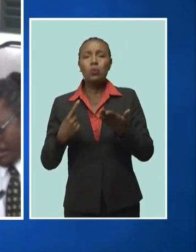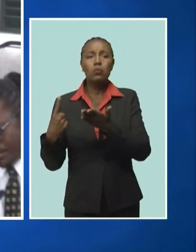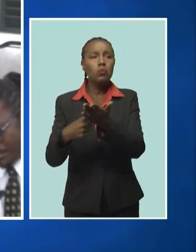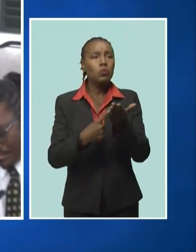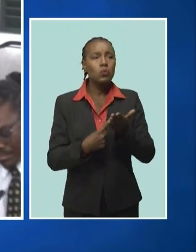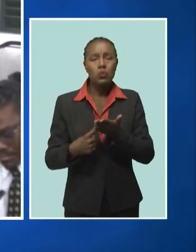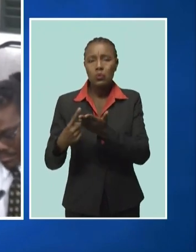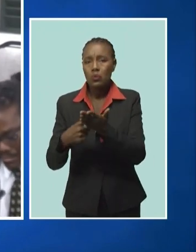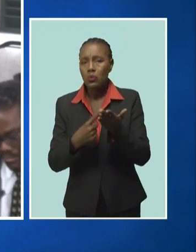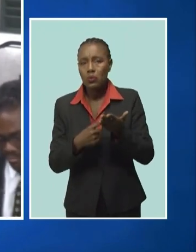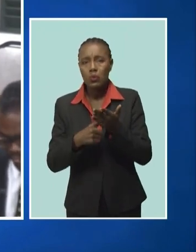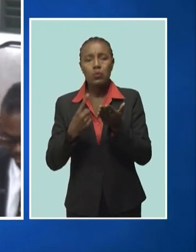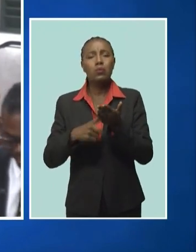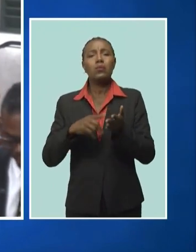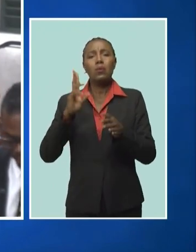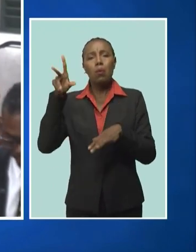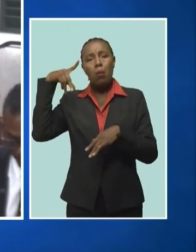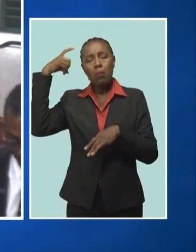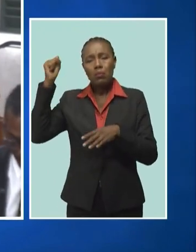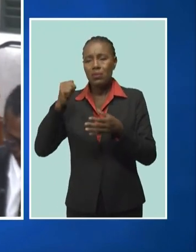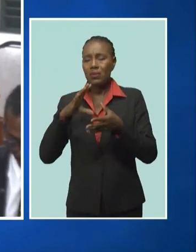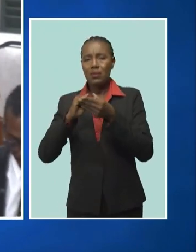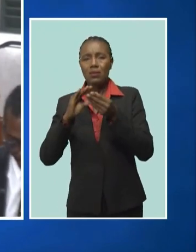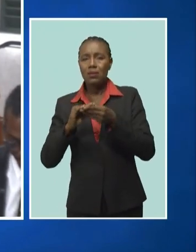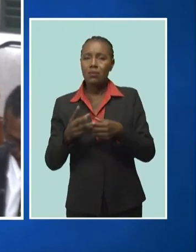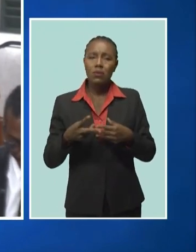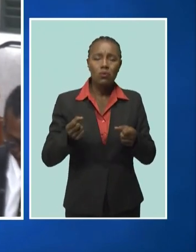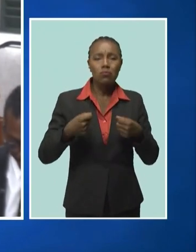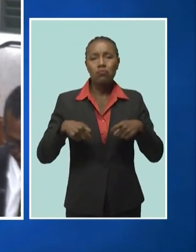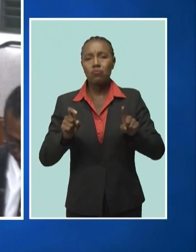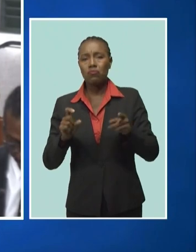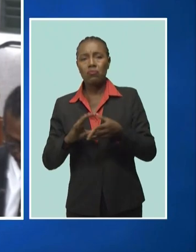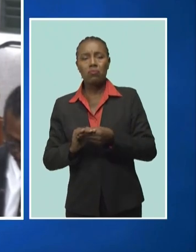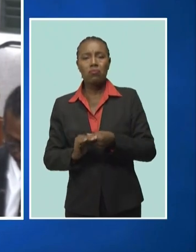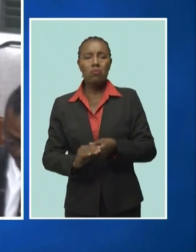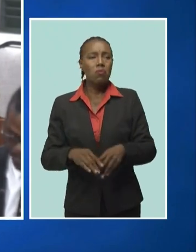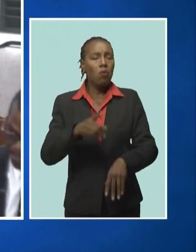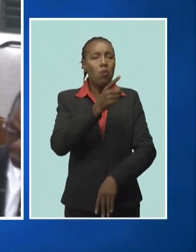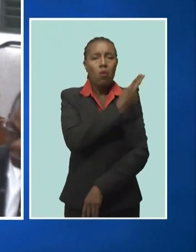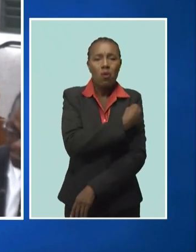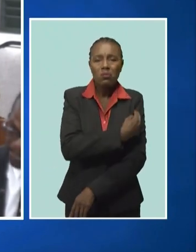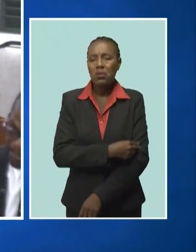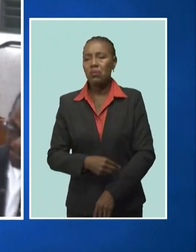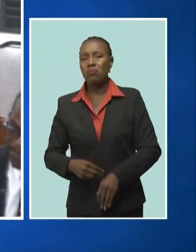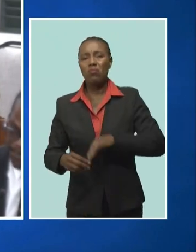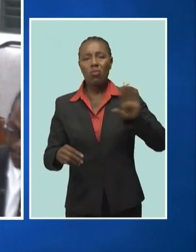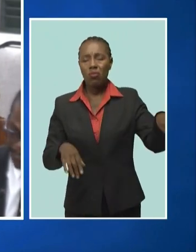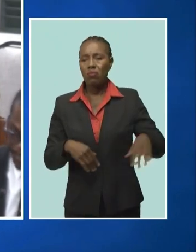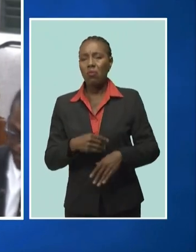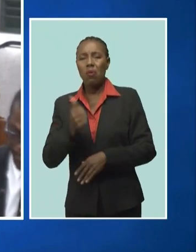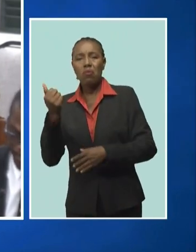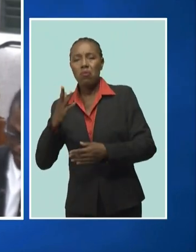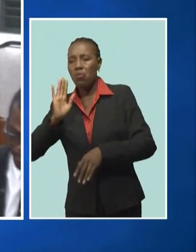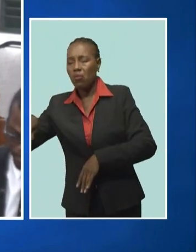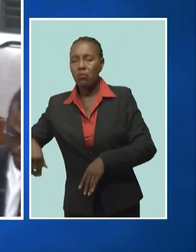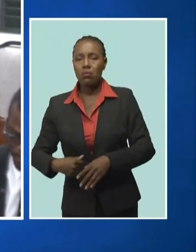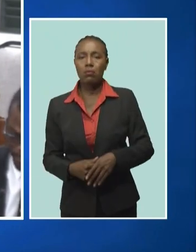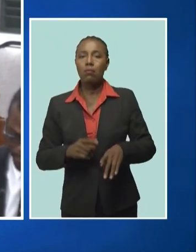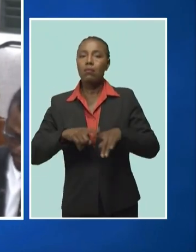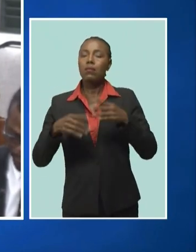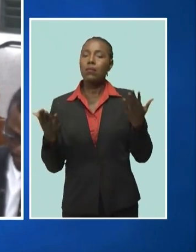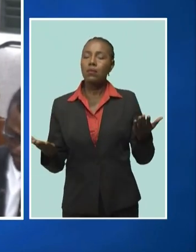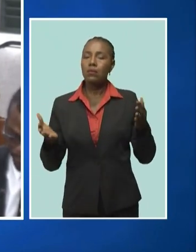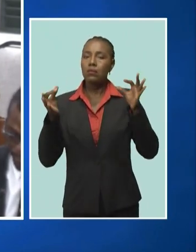side is we get into this cat and trust. We knock the hospital, we knock this, we knock the other side of the door. But let us build a